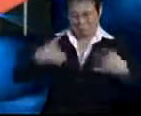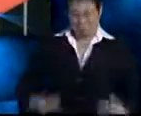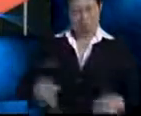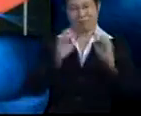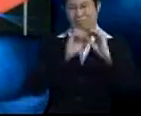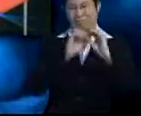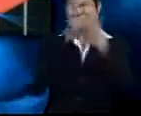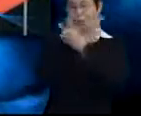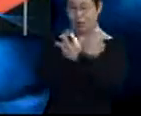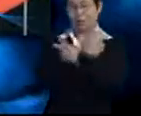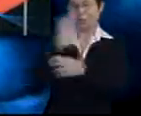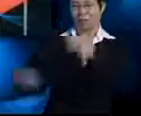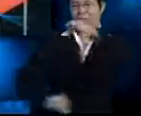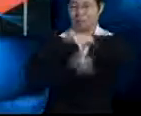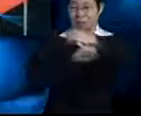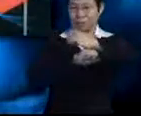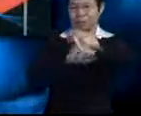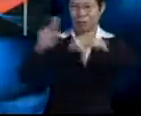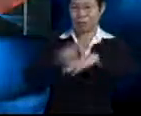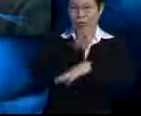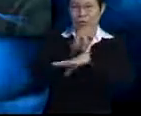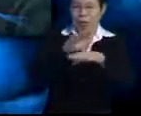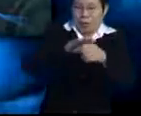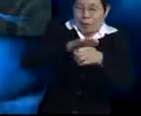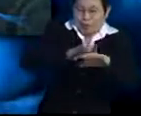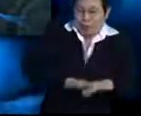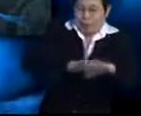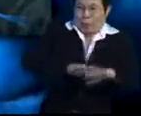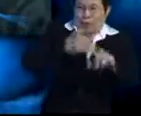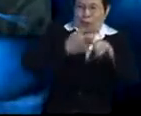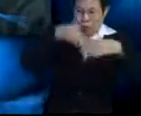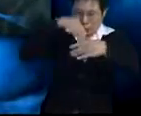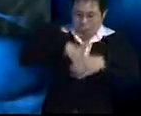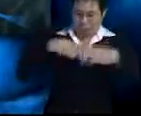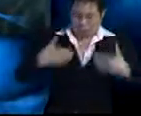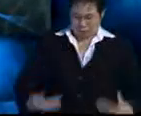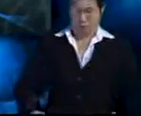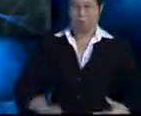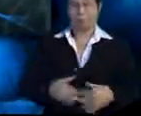Instead, they support themselves by using the pressure from inside their body.